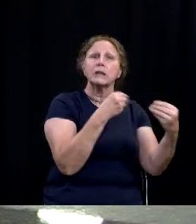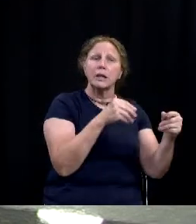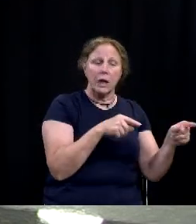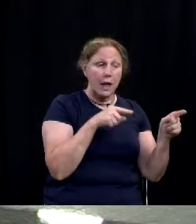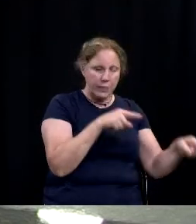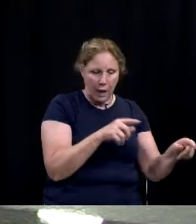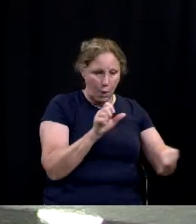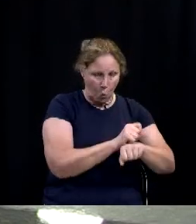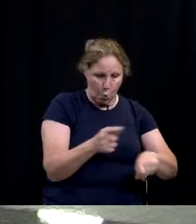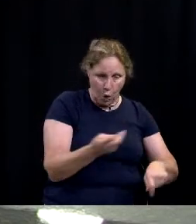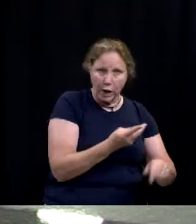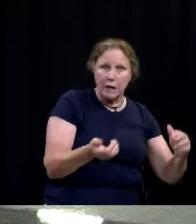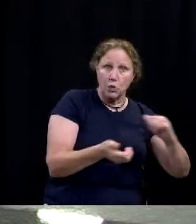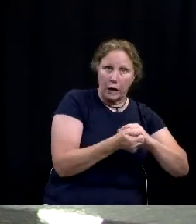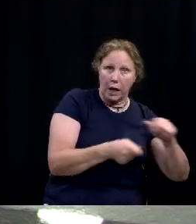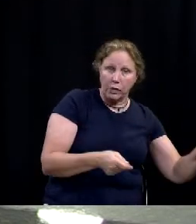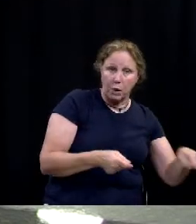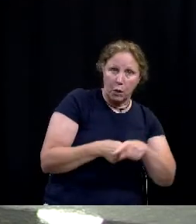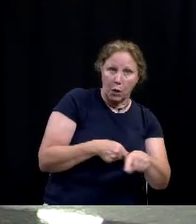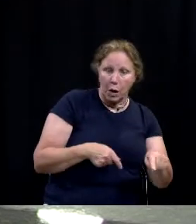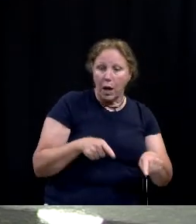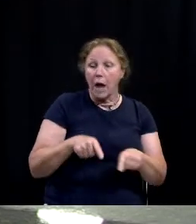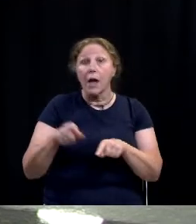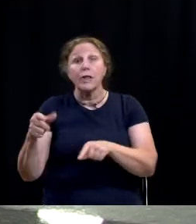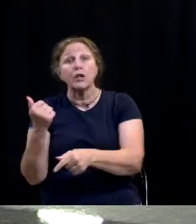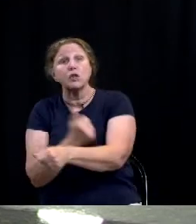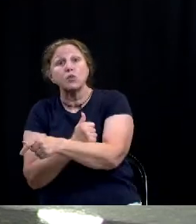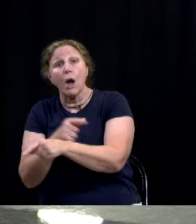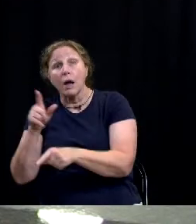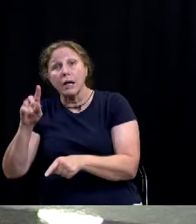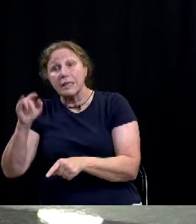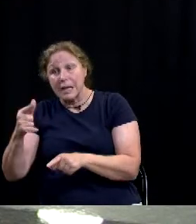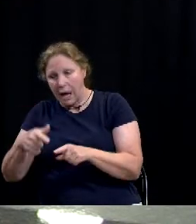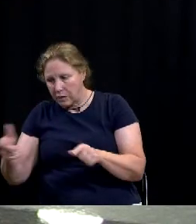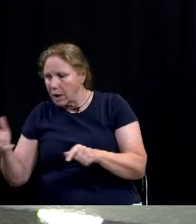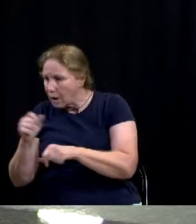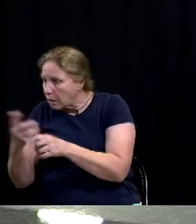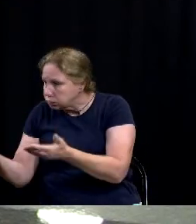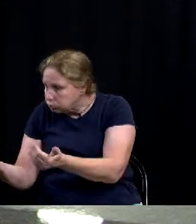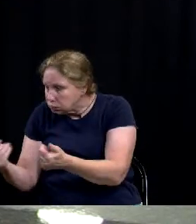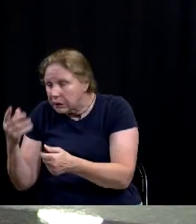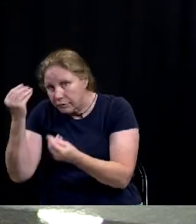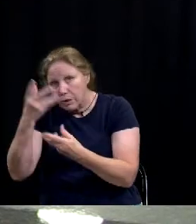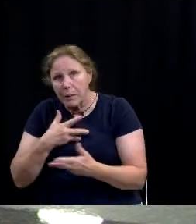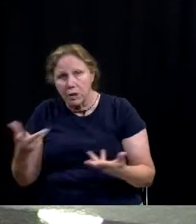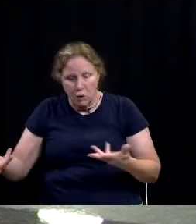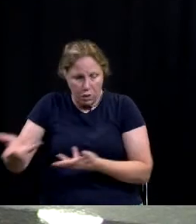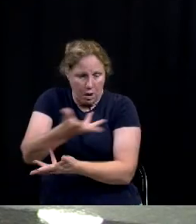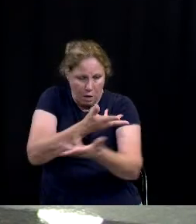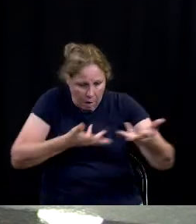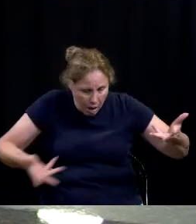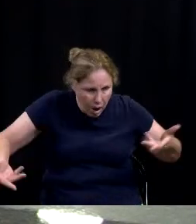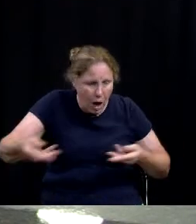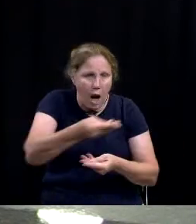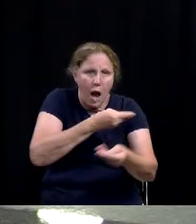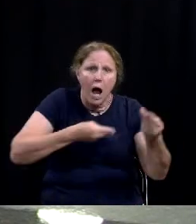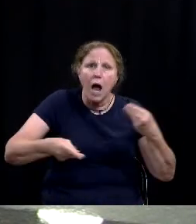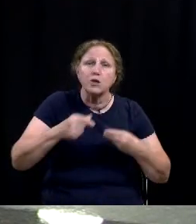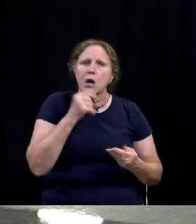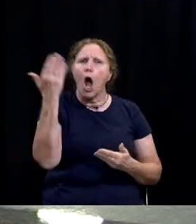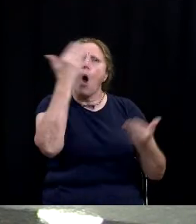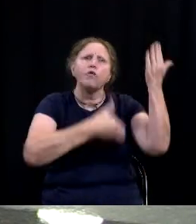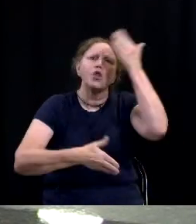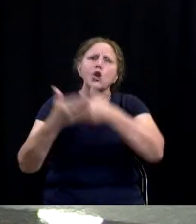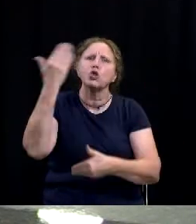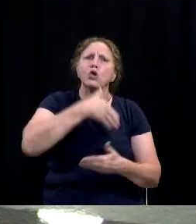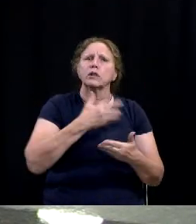collaborating together and then they're collaborating with the drug enforcement and tag unit so that communication is there so we're not missing those pieces